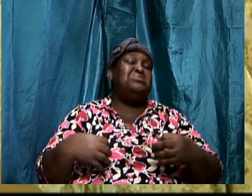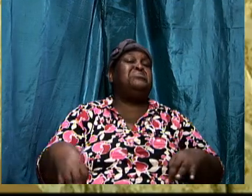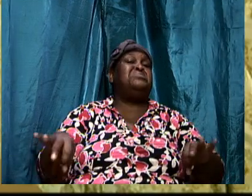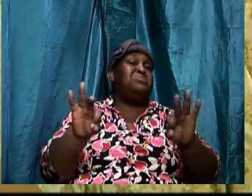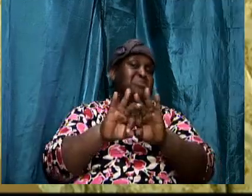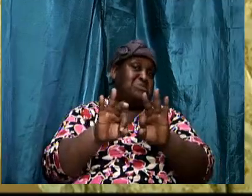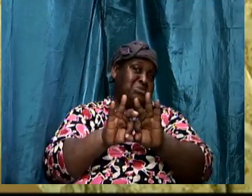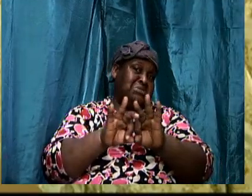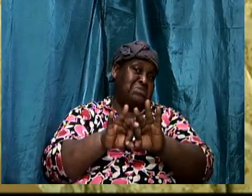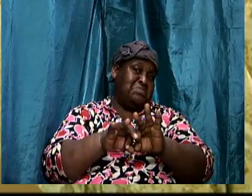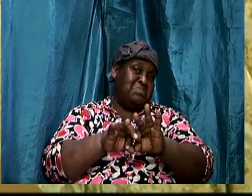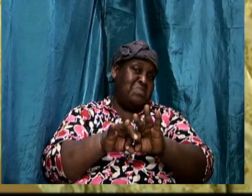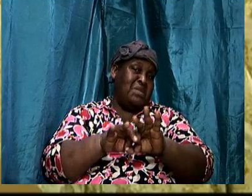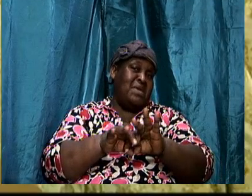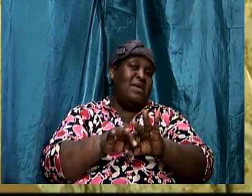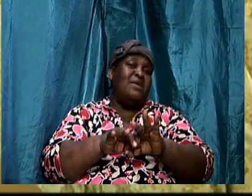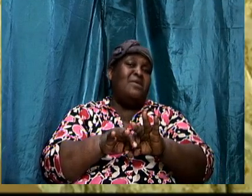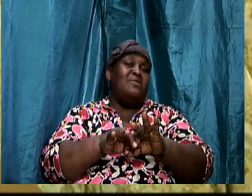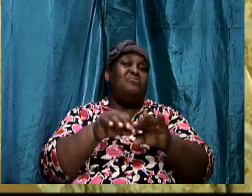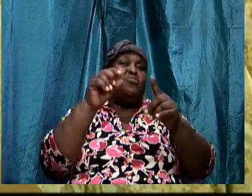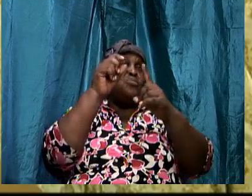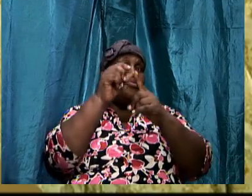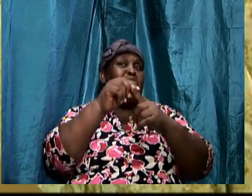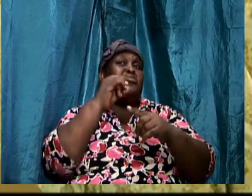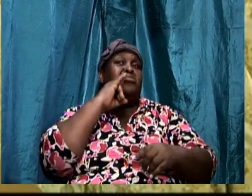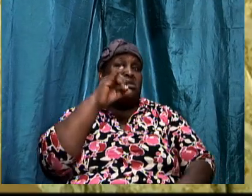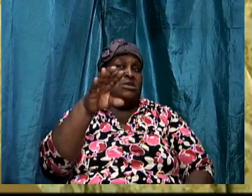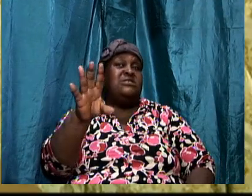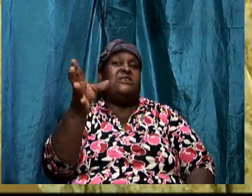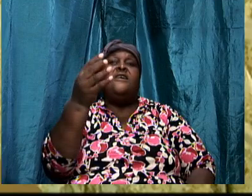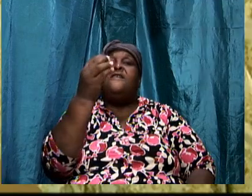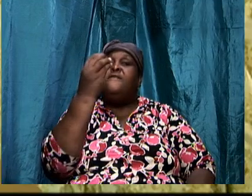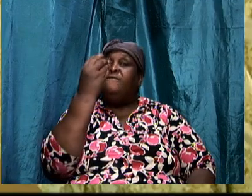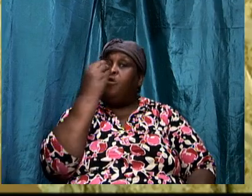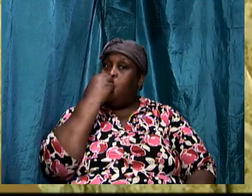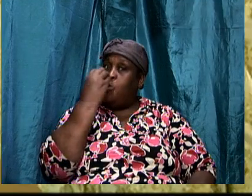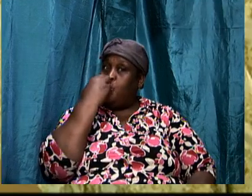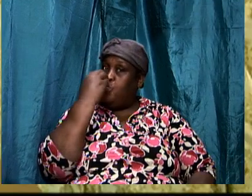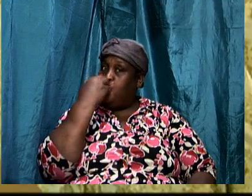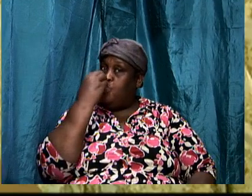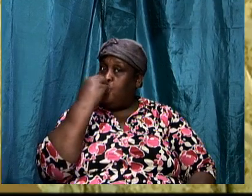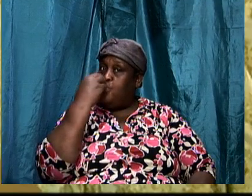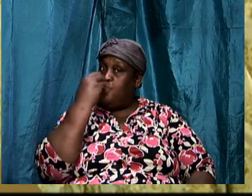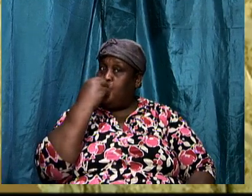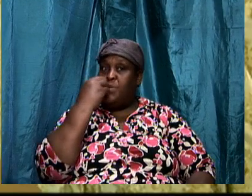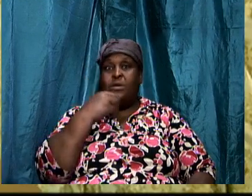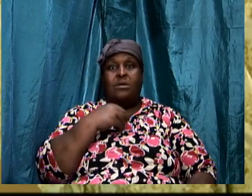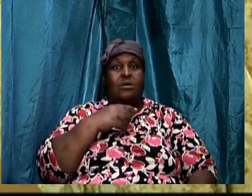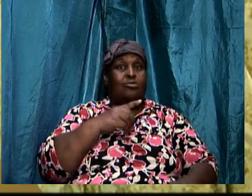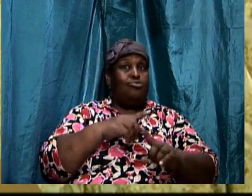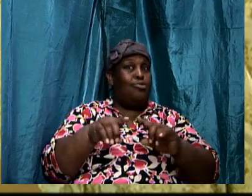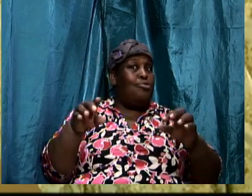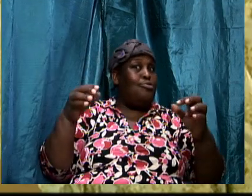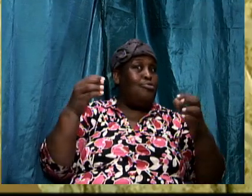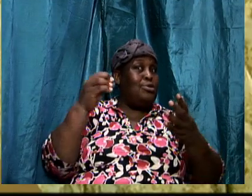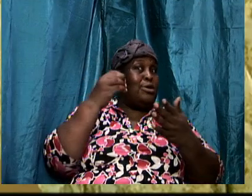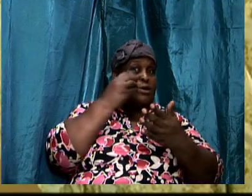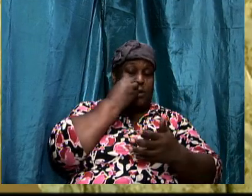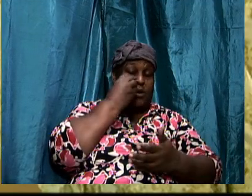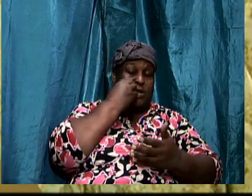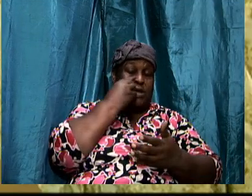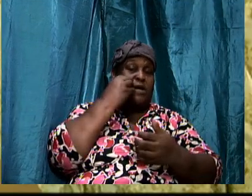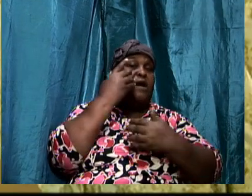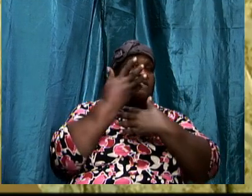As I said before, the Word is food. And if we don't have this tonic, if we are not eating of the